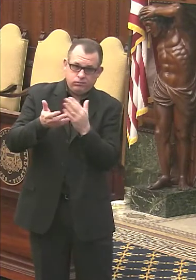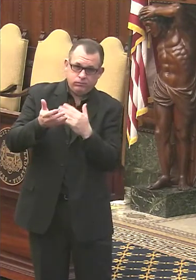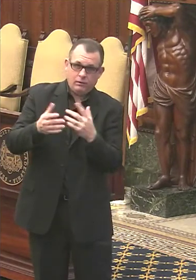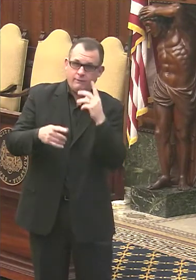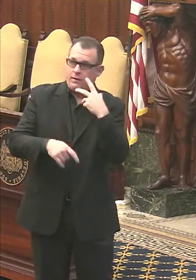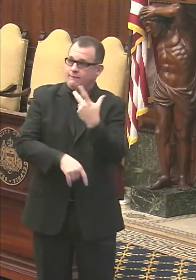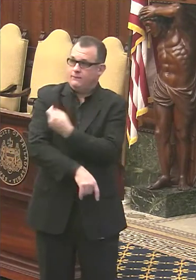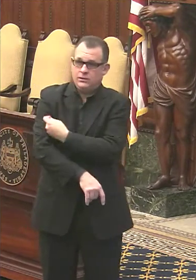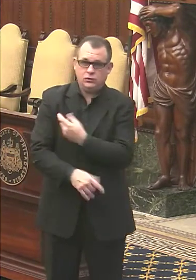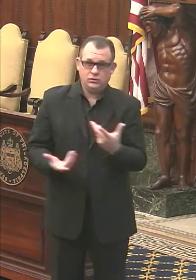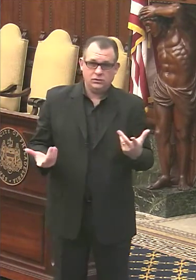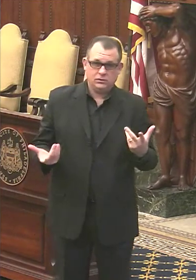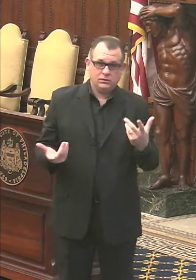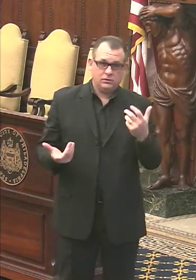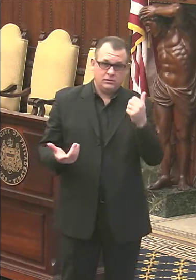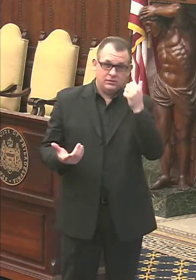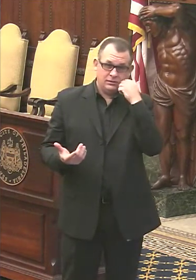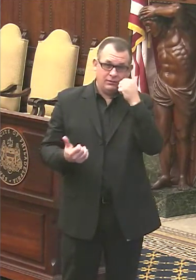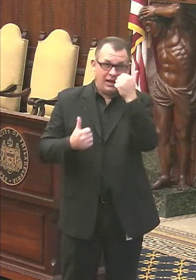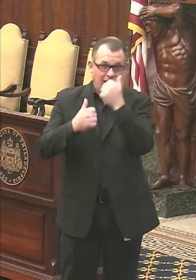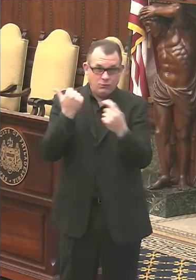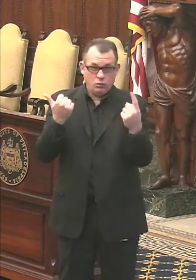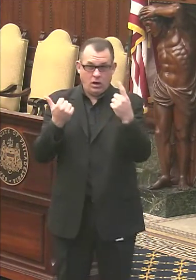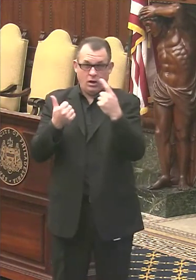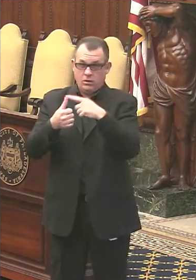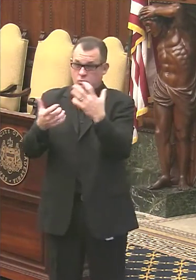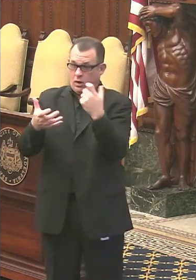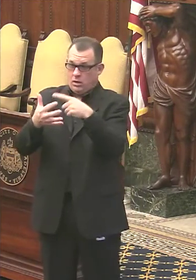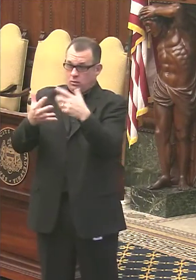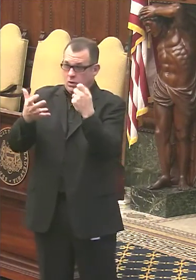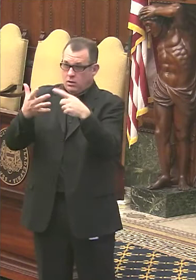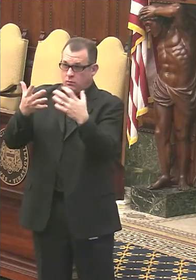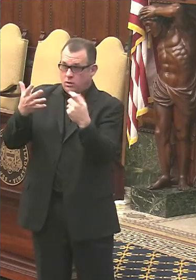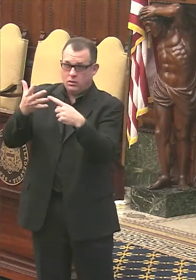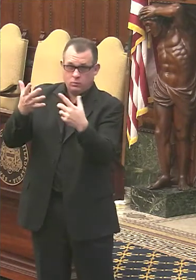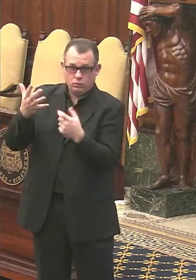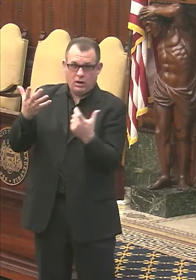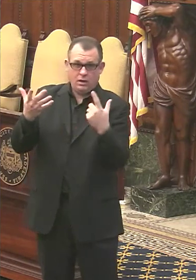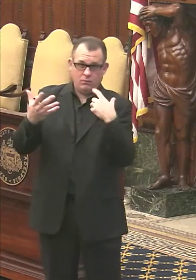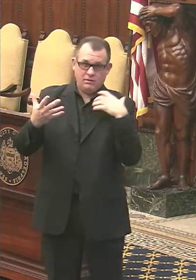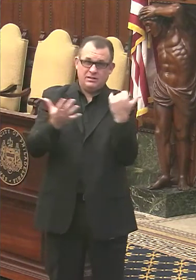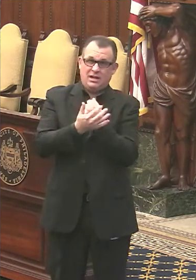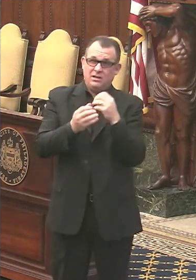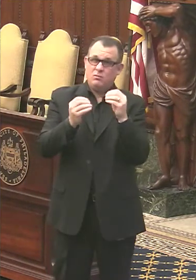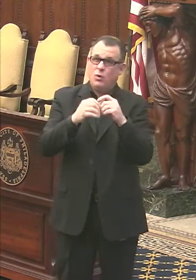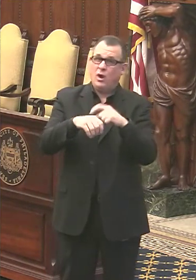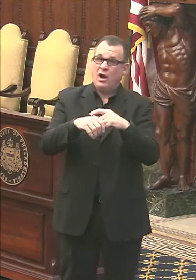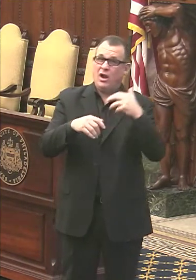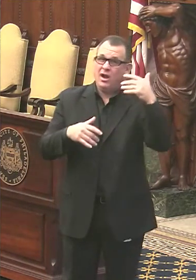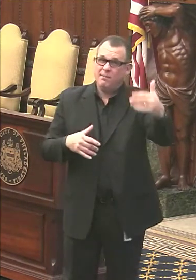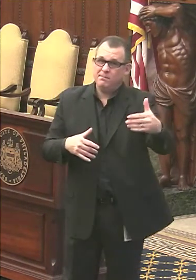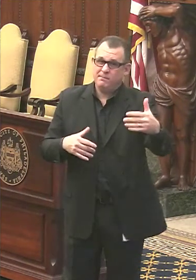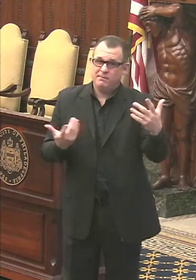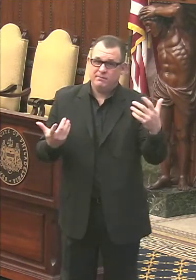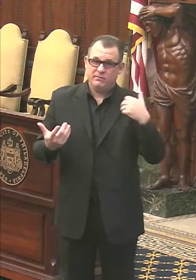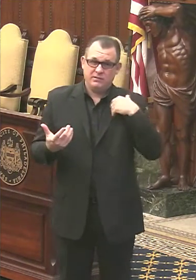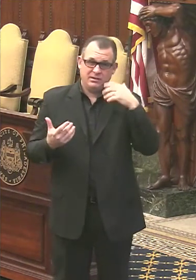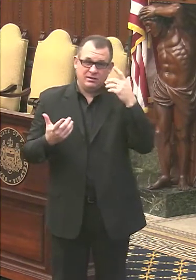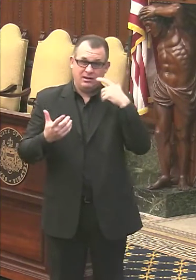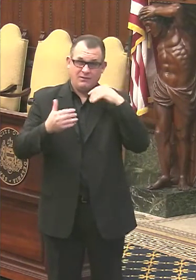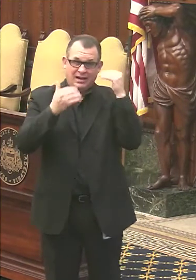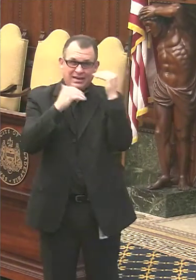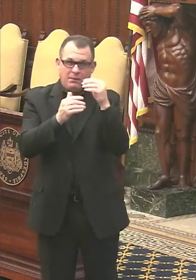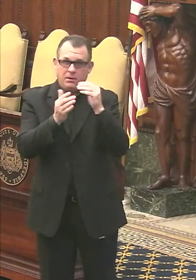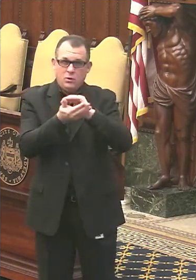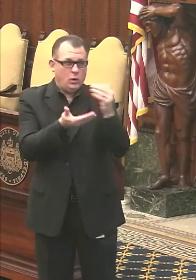If everybody above them wants to be vaccinated, it means it's to take us longer to get through there because of limited doses. If a small percentage of the people above